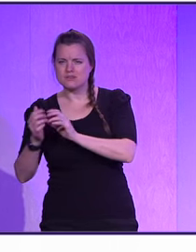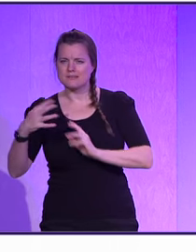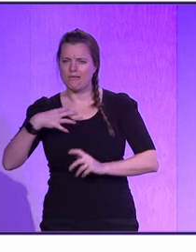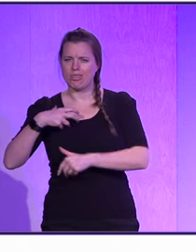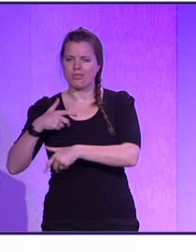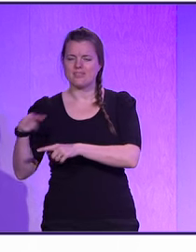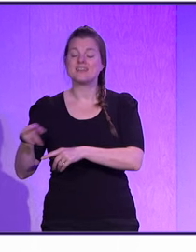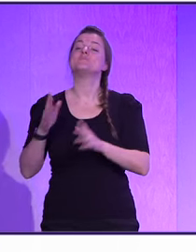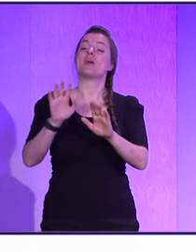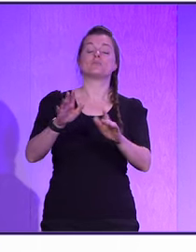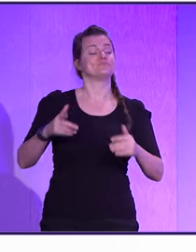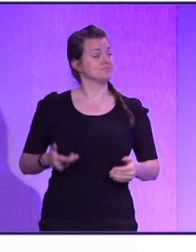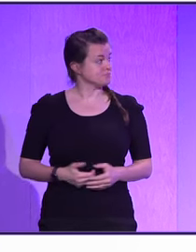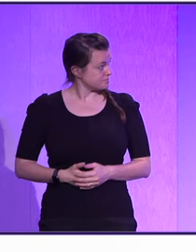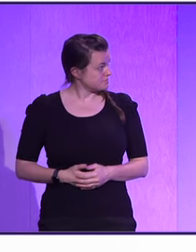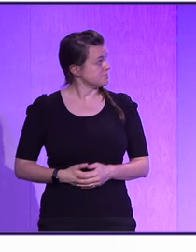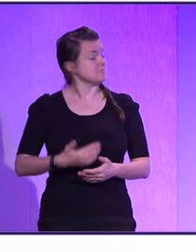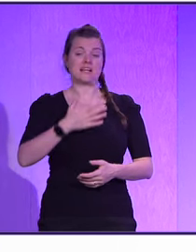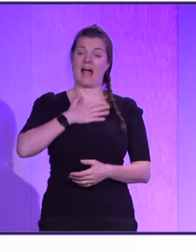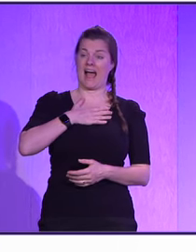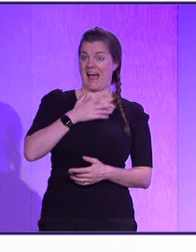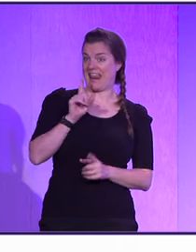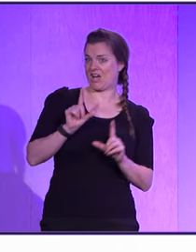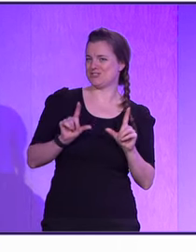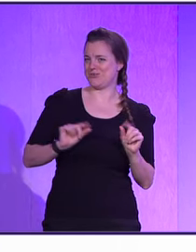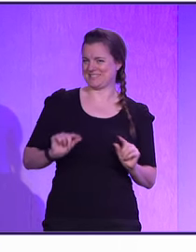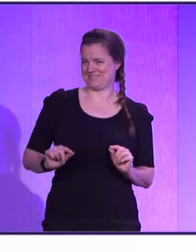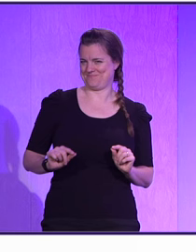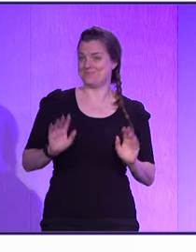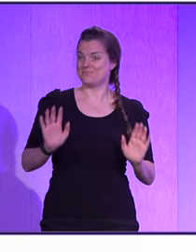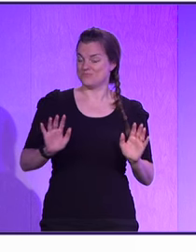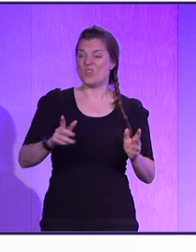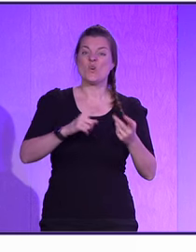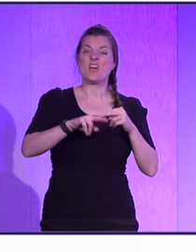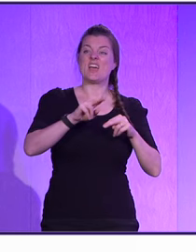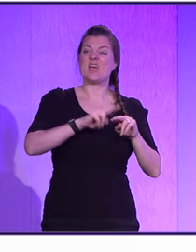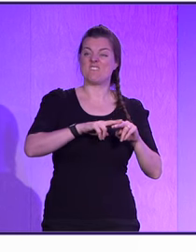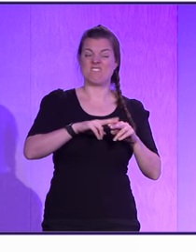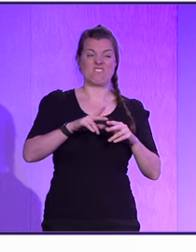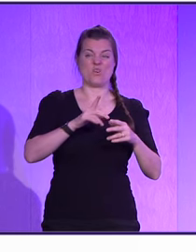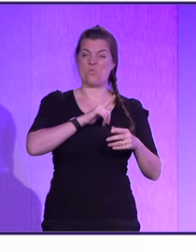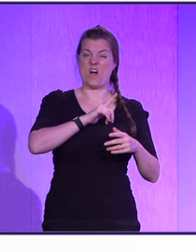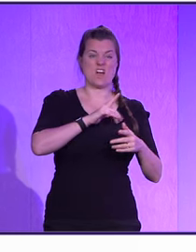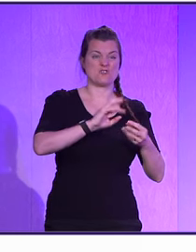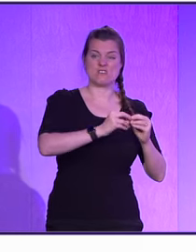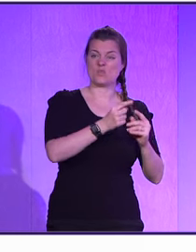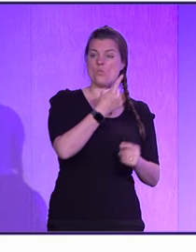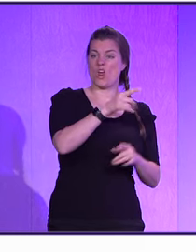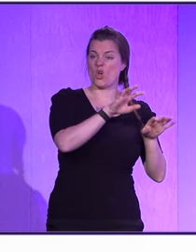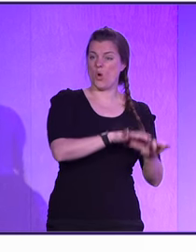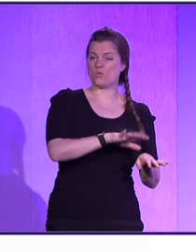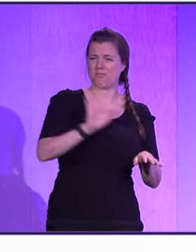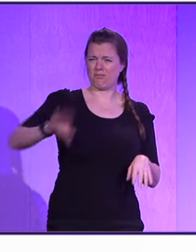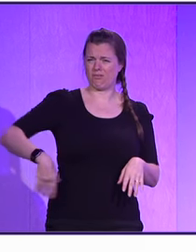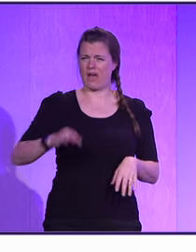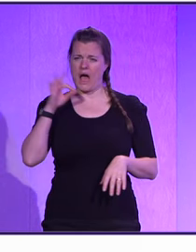I like to have choices, right? So, why only generate one piece of code if you can have three? It's just, you